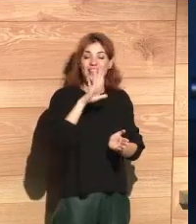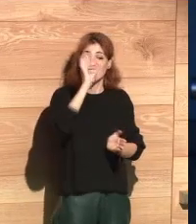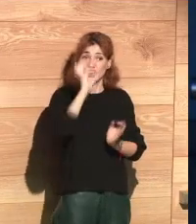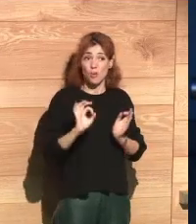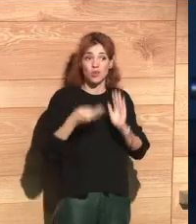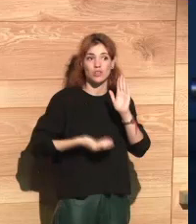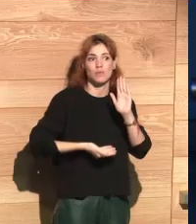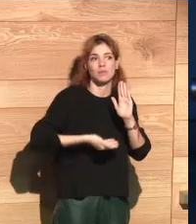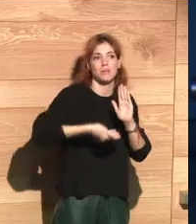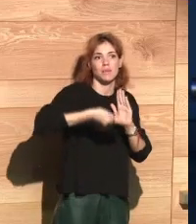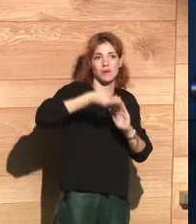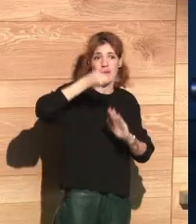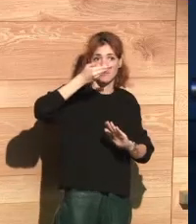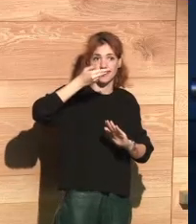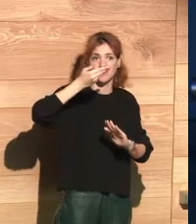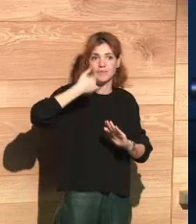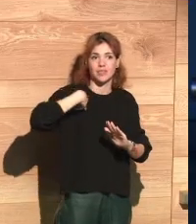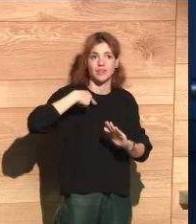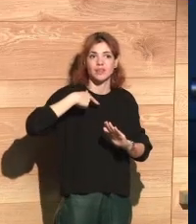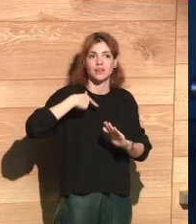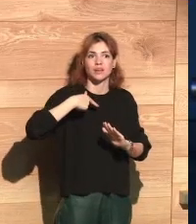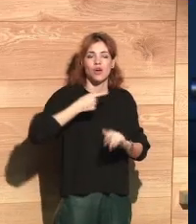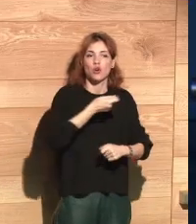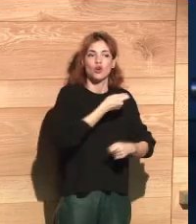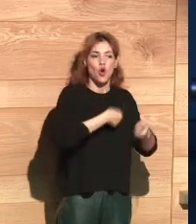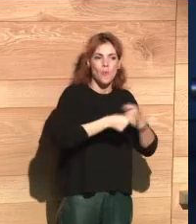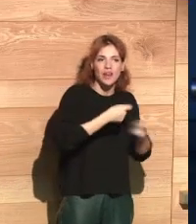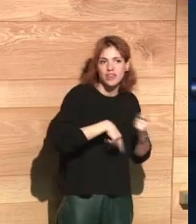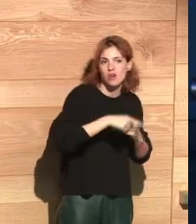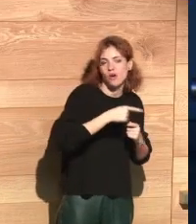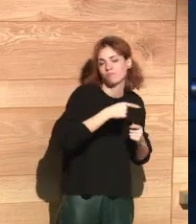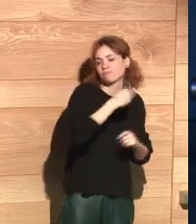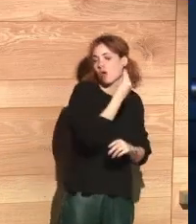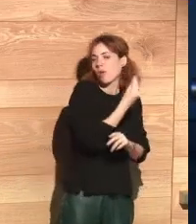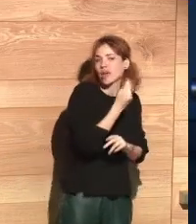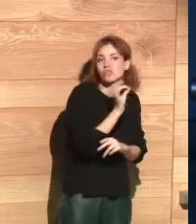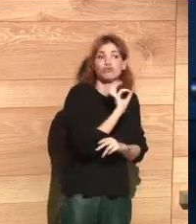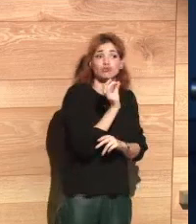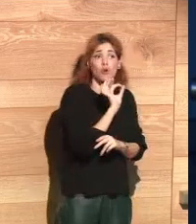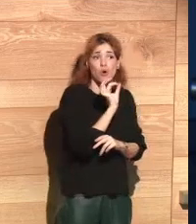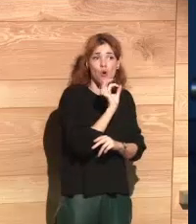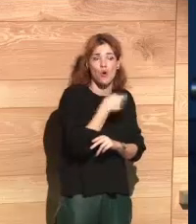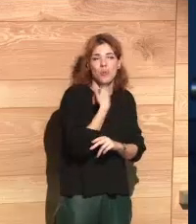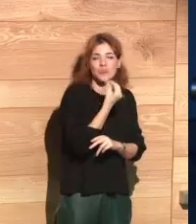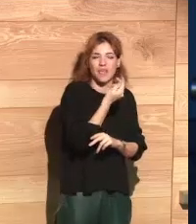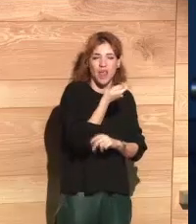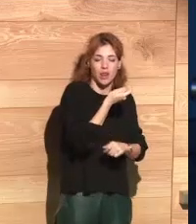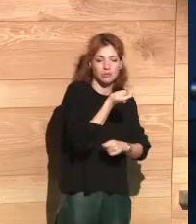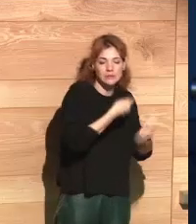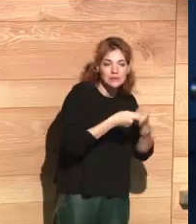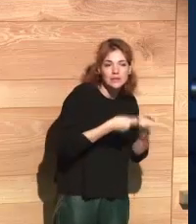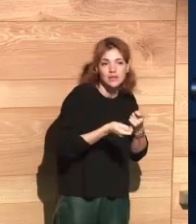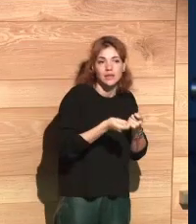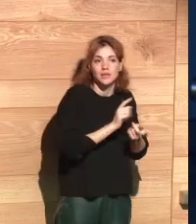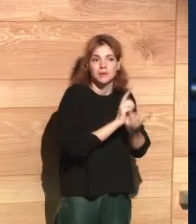flows of data have increased faster than the trade of goods or the money